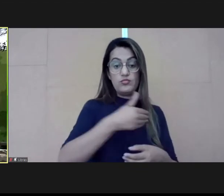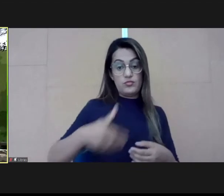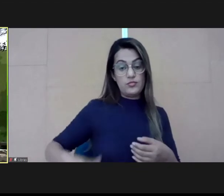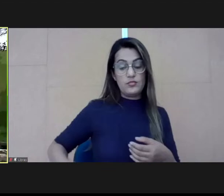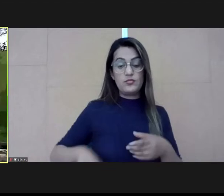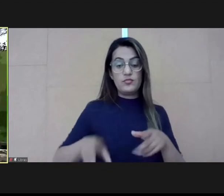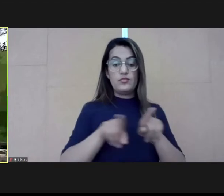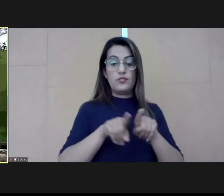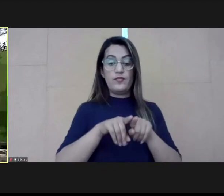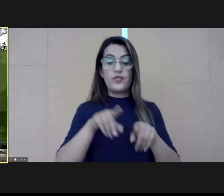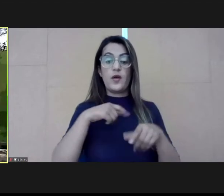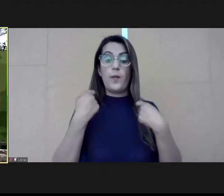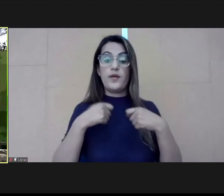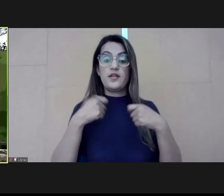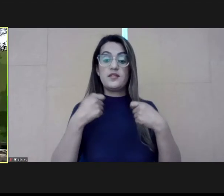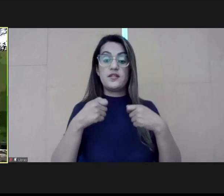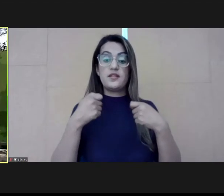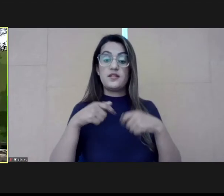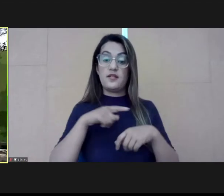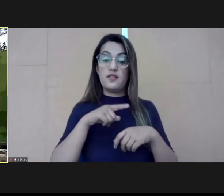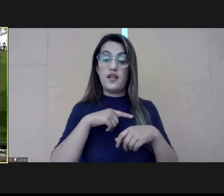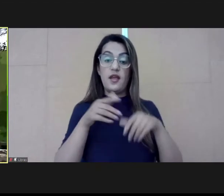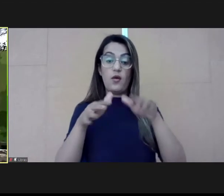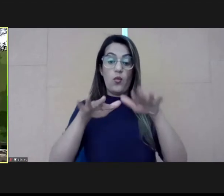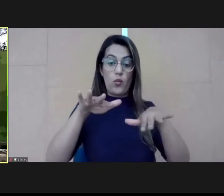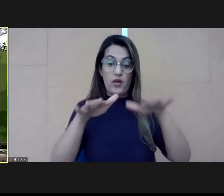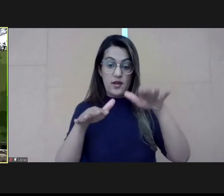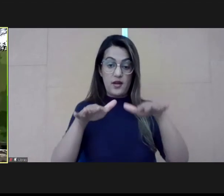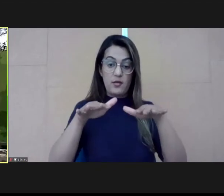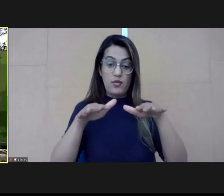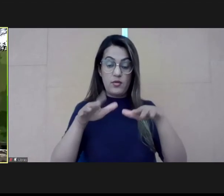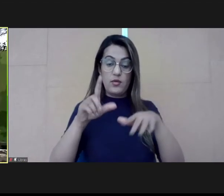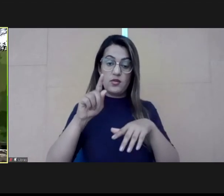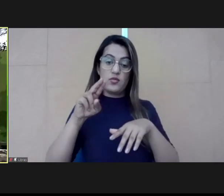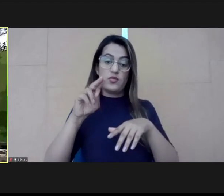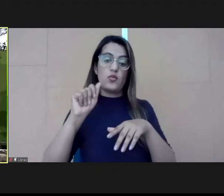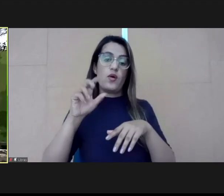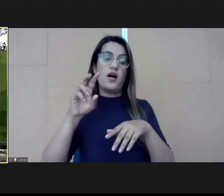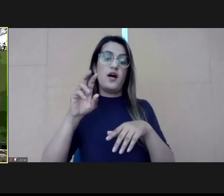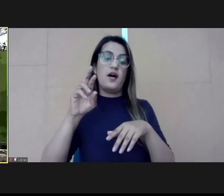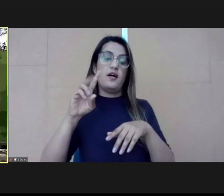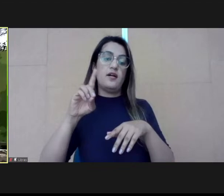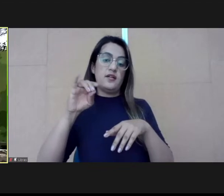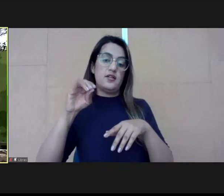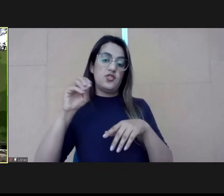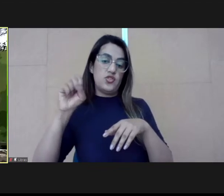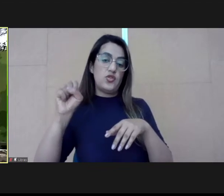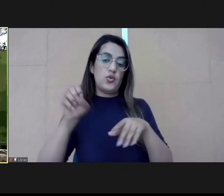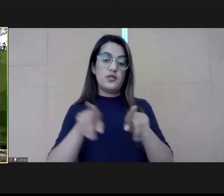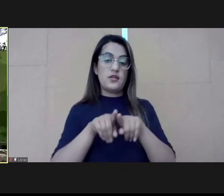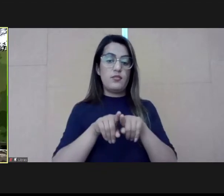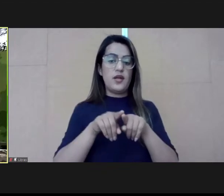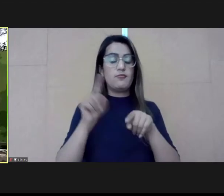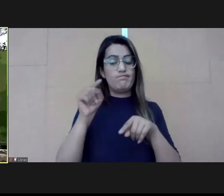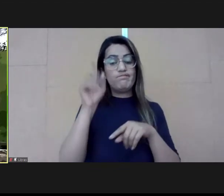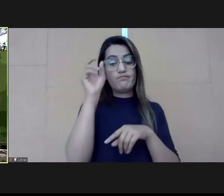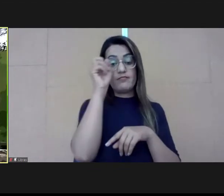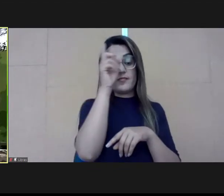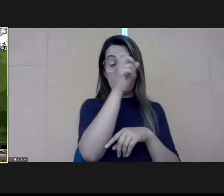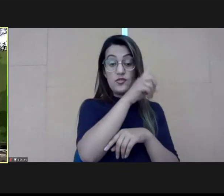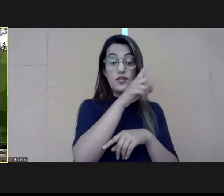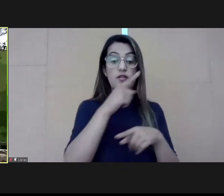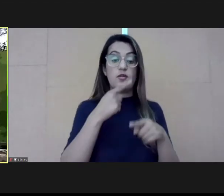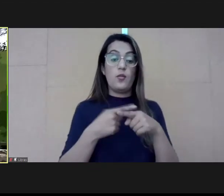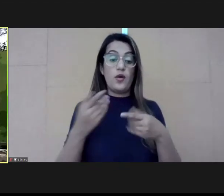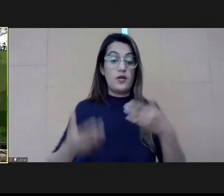vanguards is shifting. That's a tall order because public servants are not trained to be vanguards. You know, a